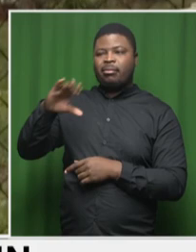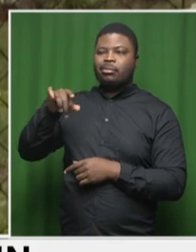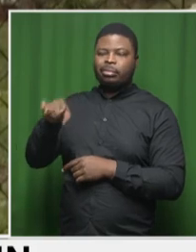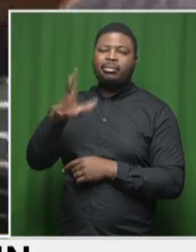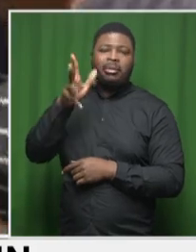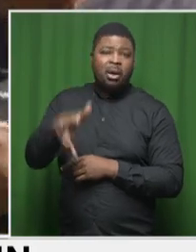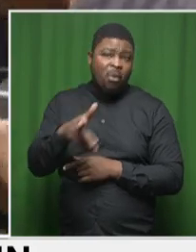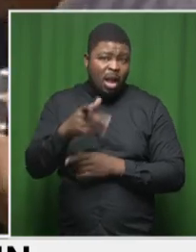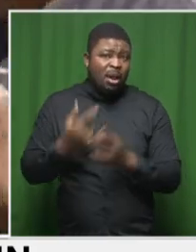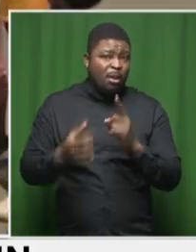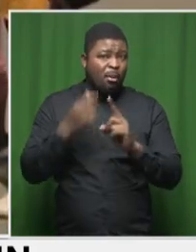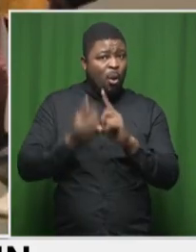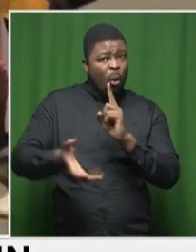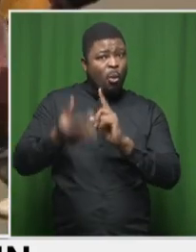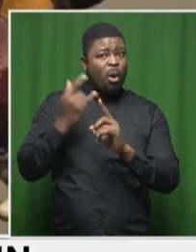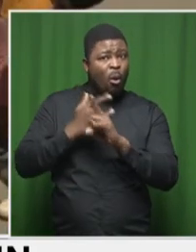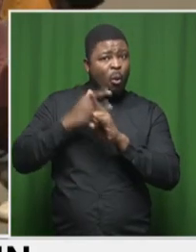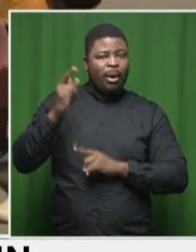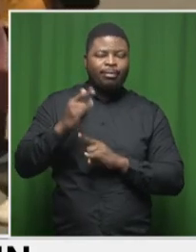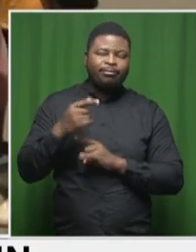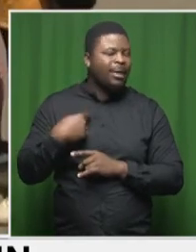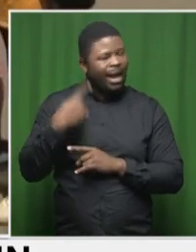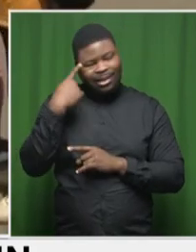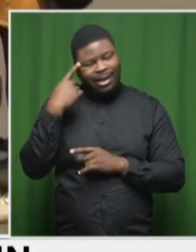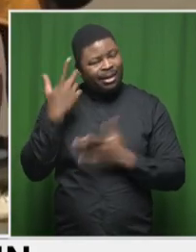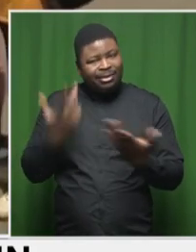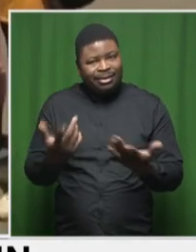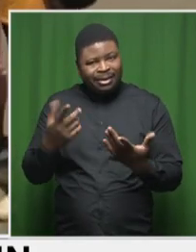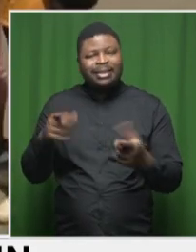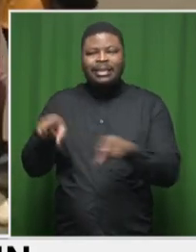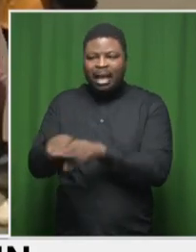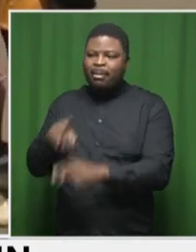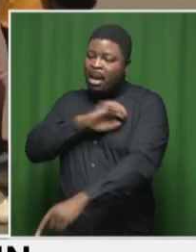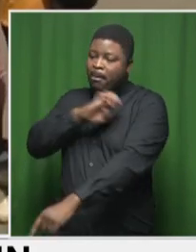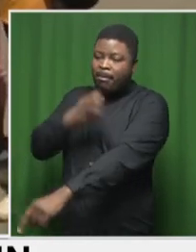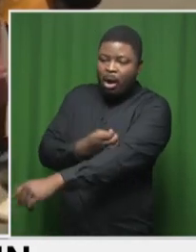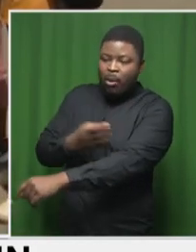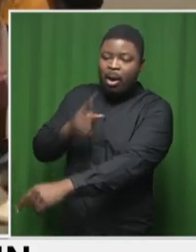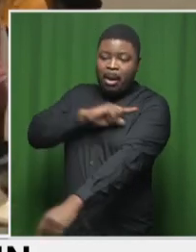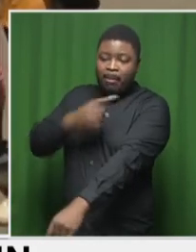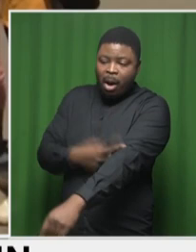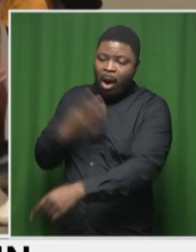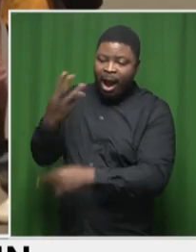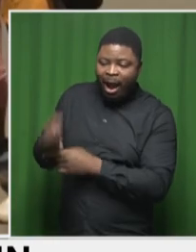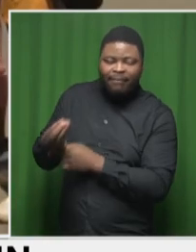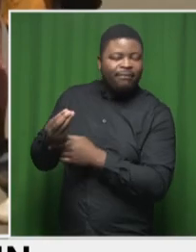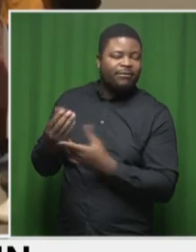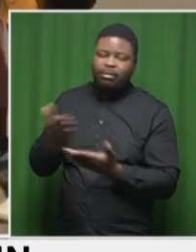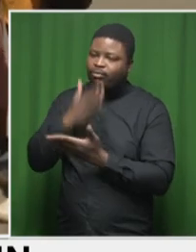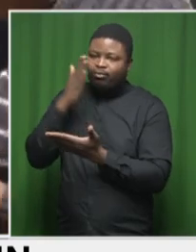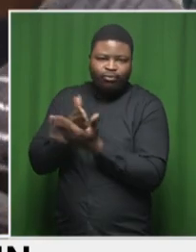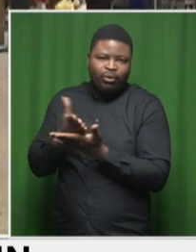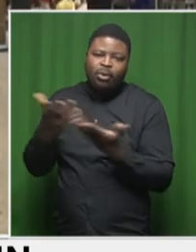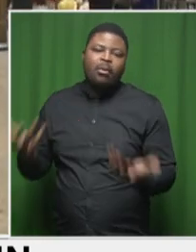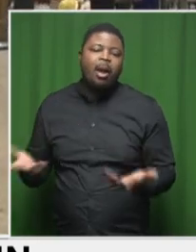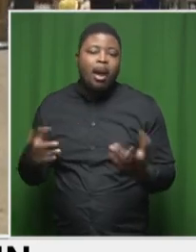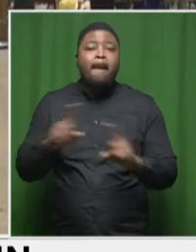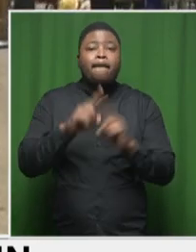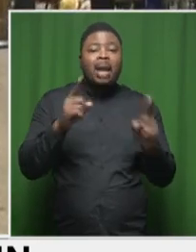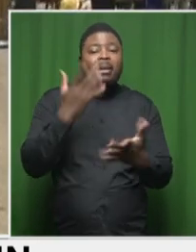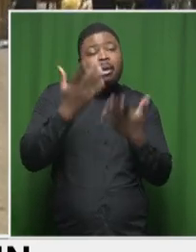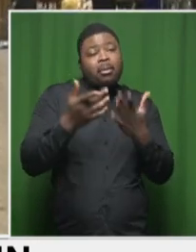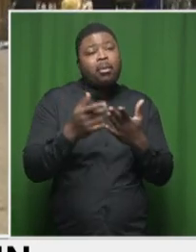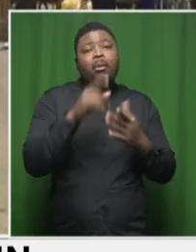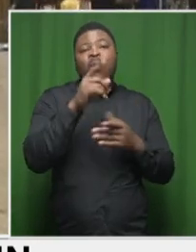of persuasion to be able to do that. And now the question is whether the opposition parties will have it in them